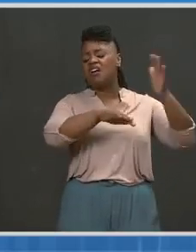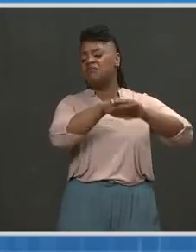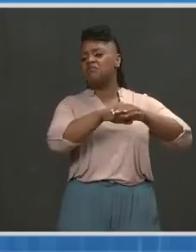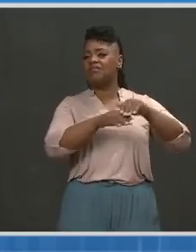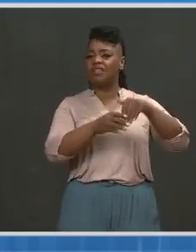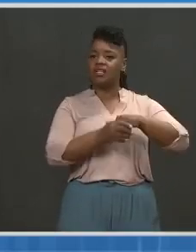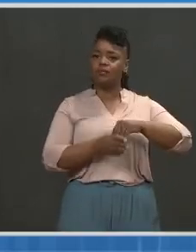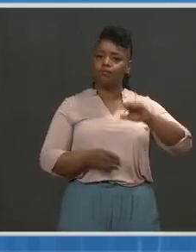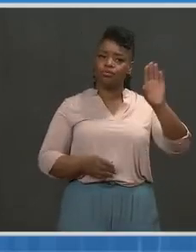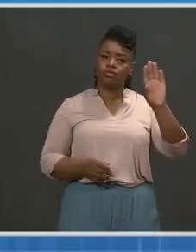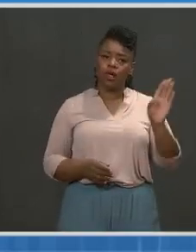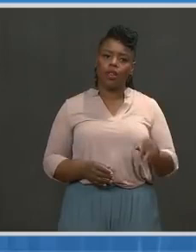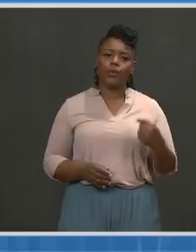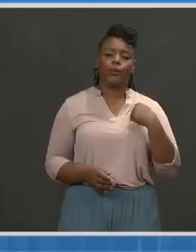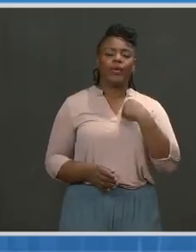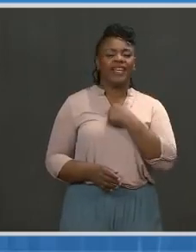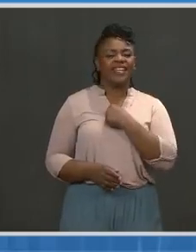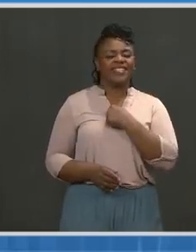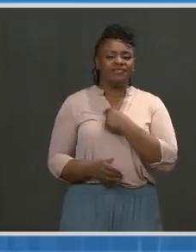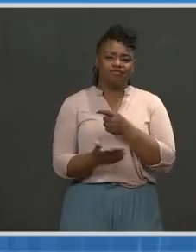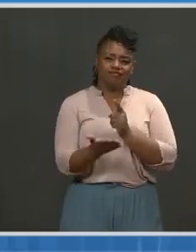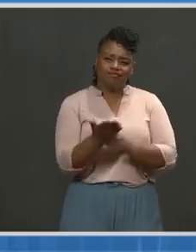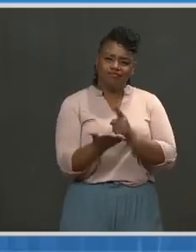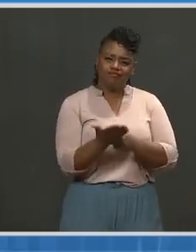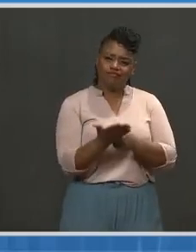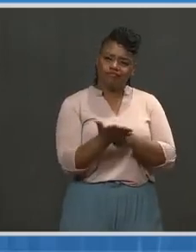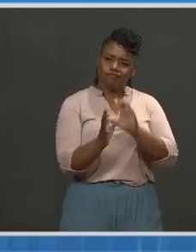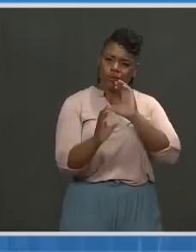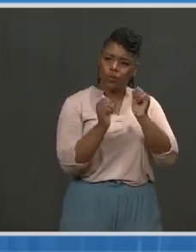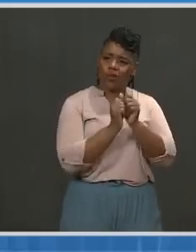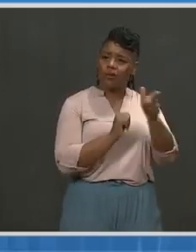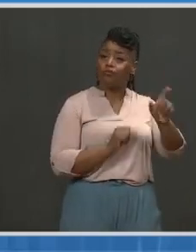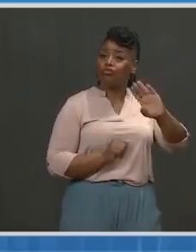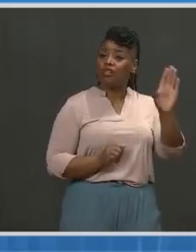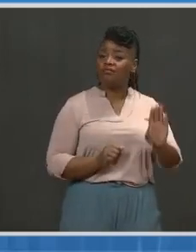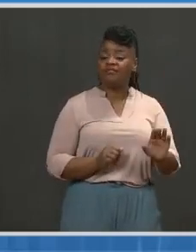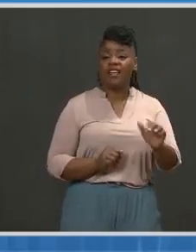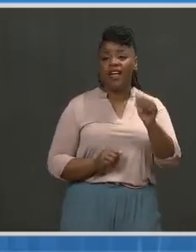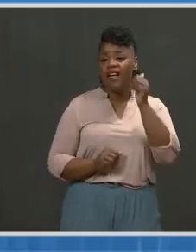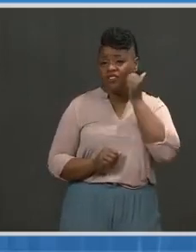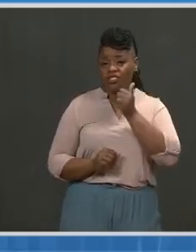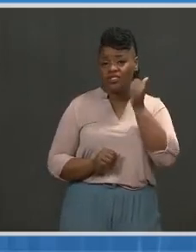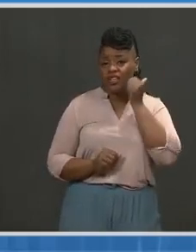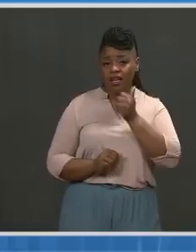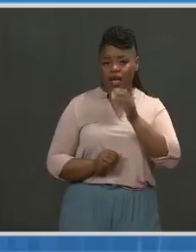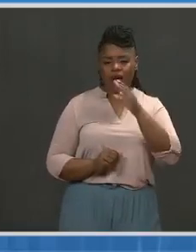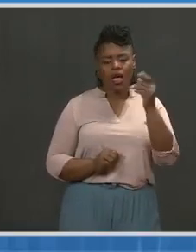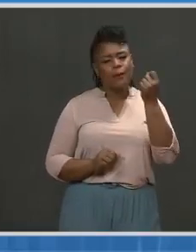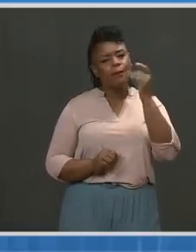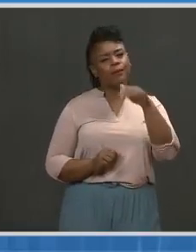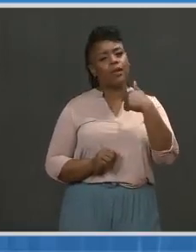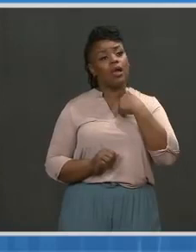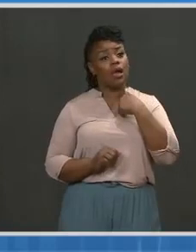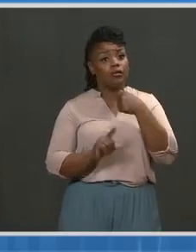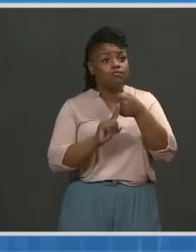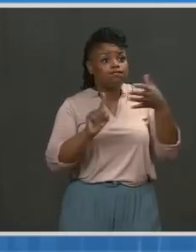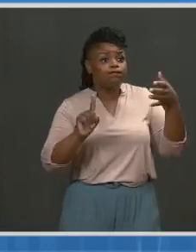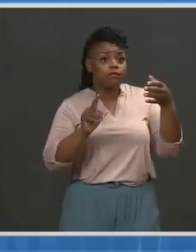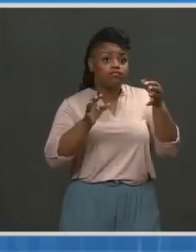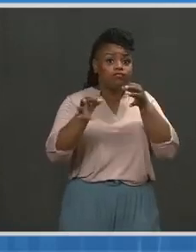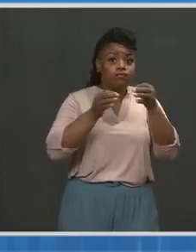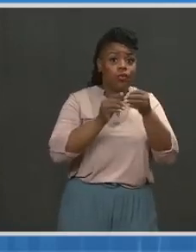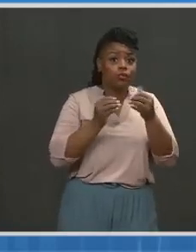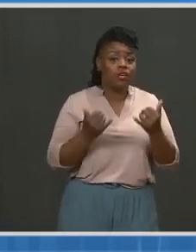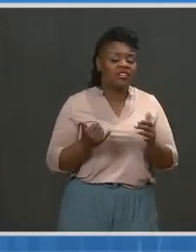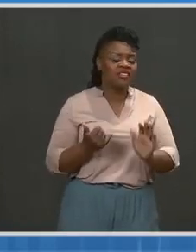folks in Brazil on a regular basis, on a daily basis, about what's going on there. I won't give you more details other